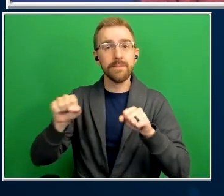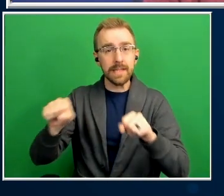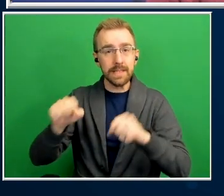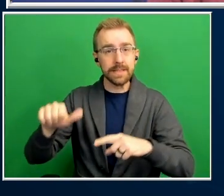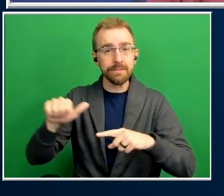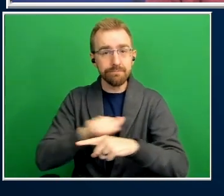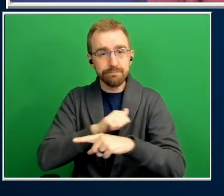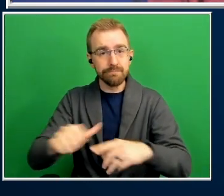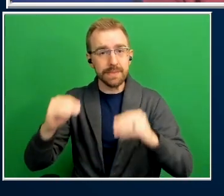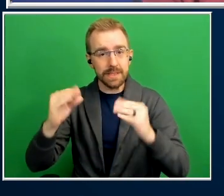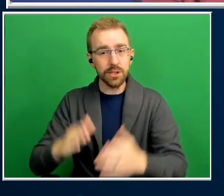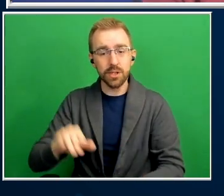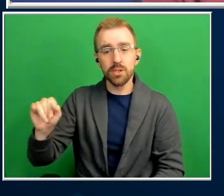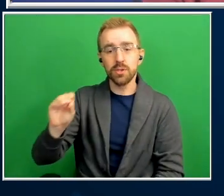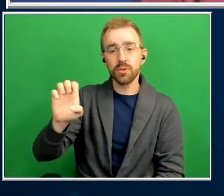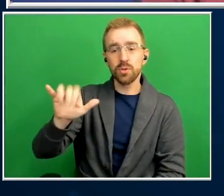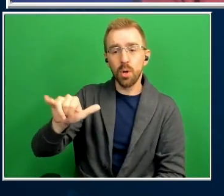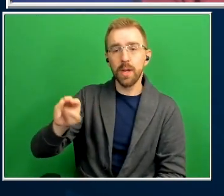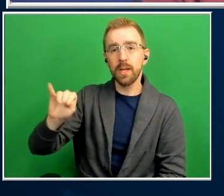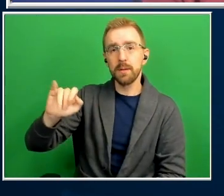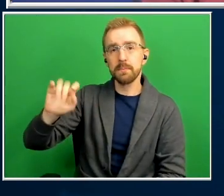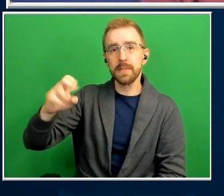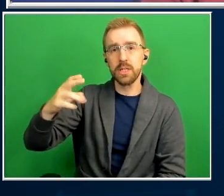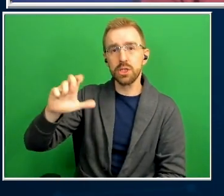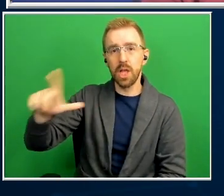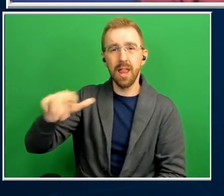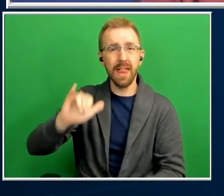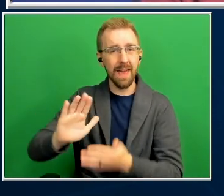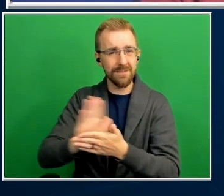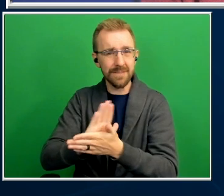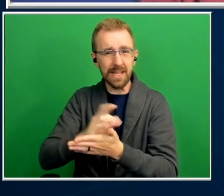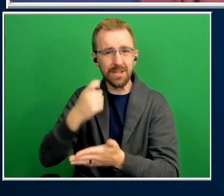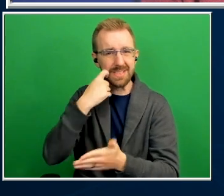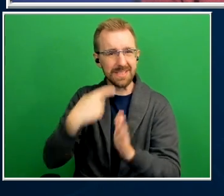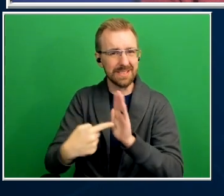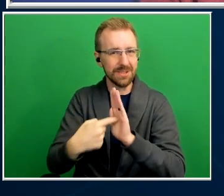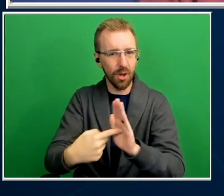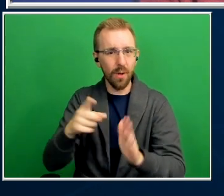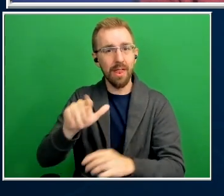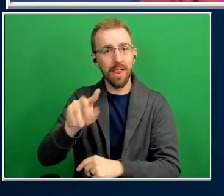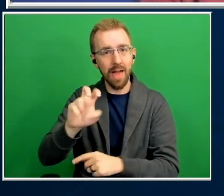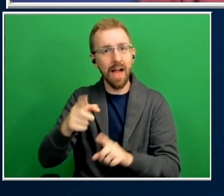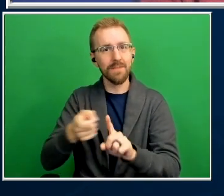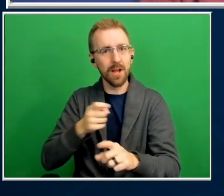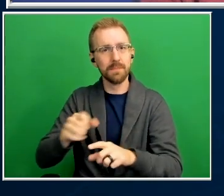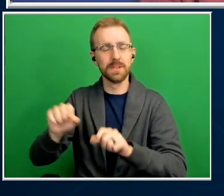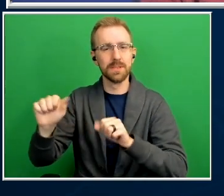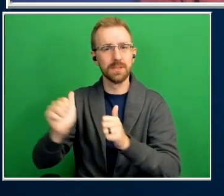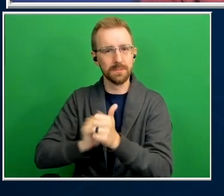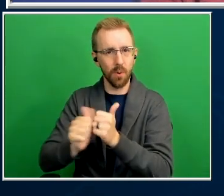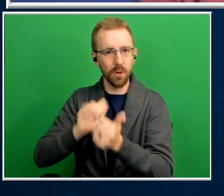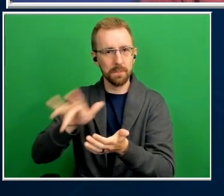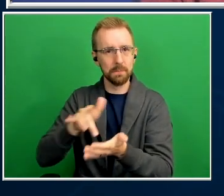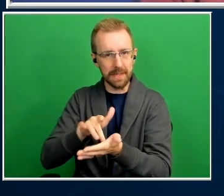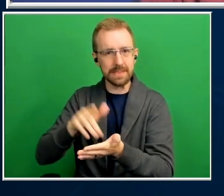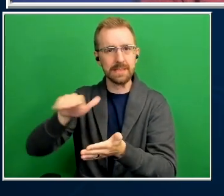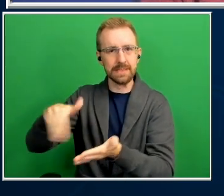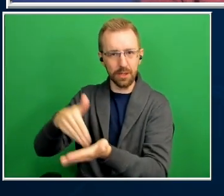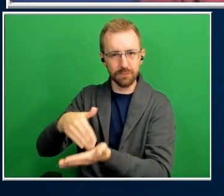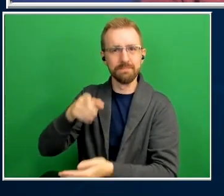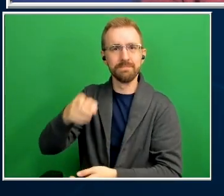who we just saw in that video piece he is joining us live from the sports medicine and performance center out in Overland Park good morning how are you